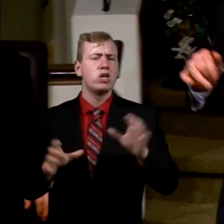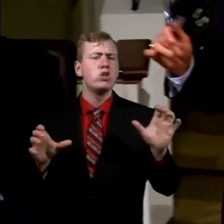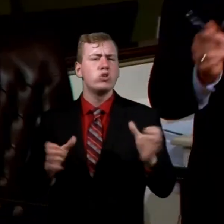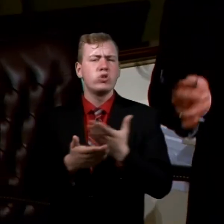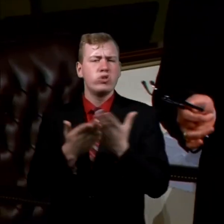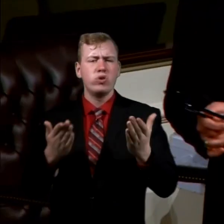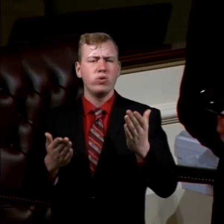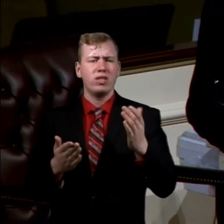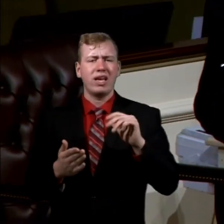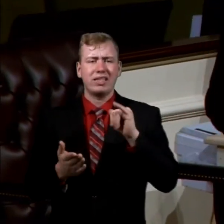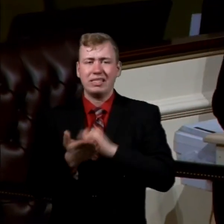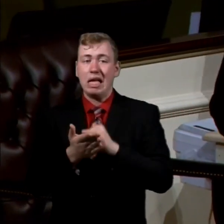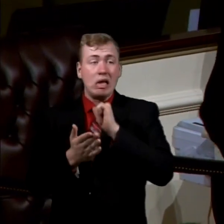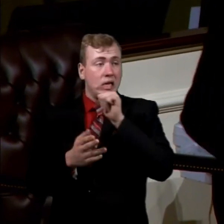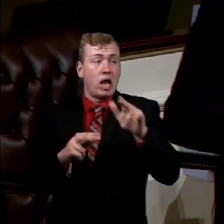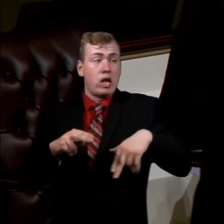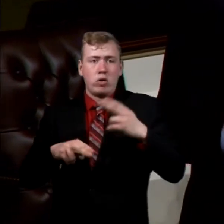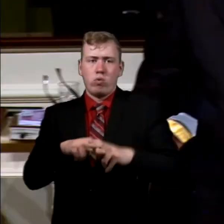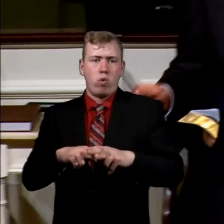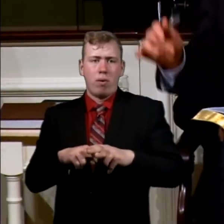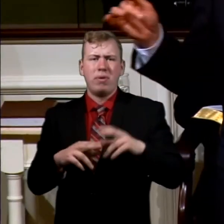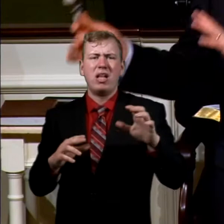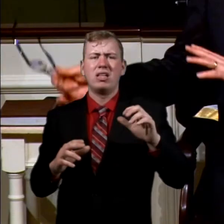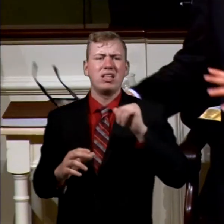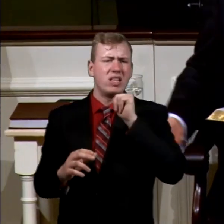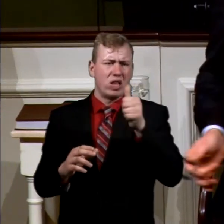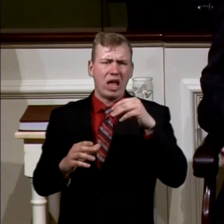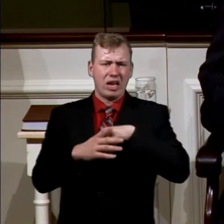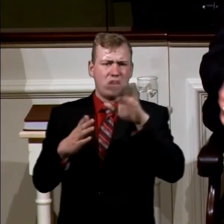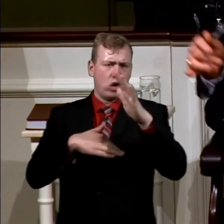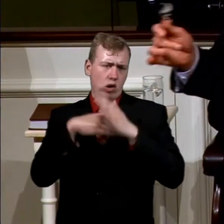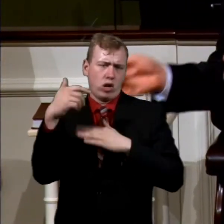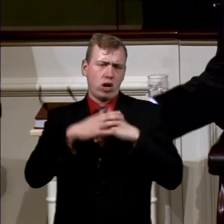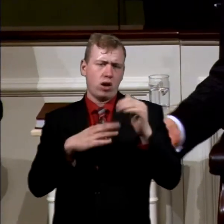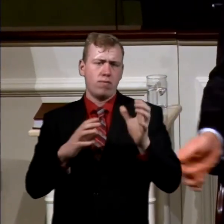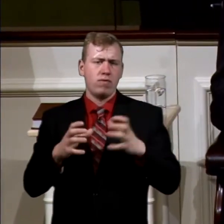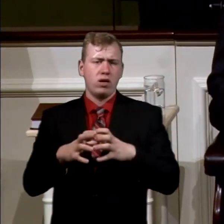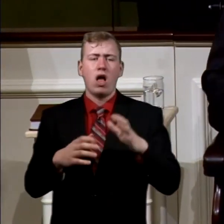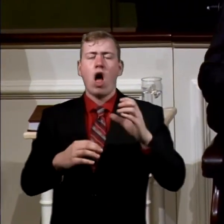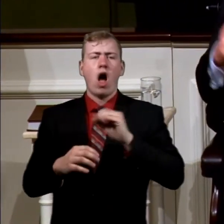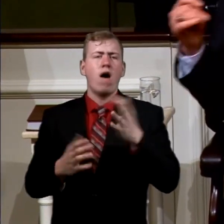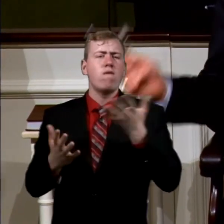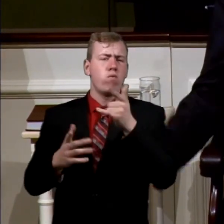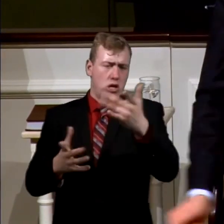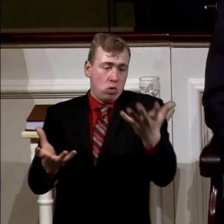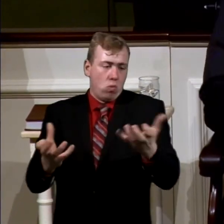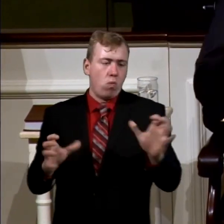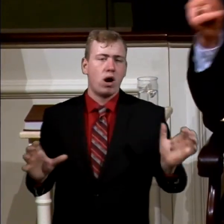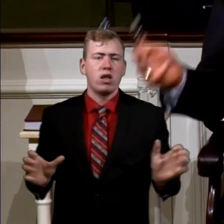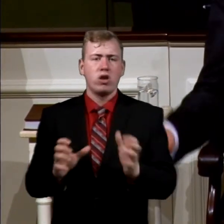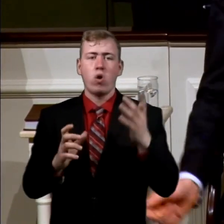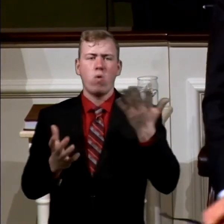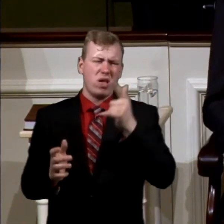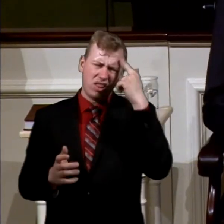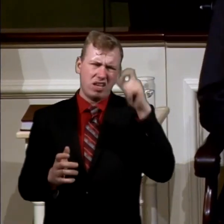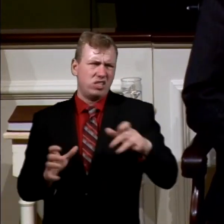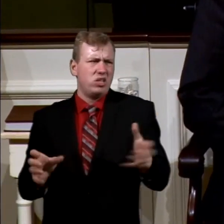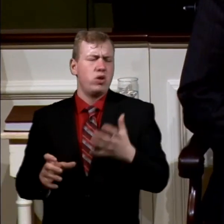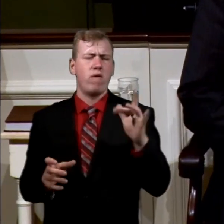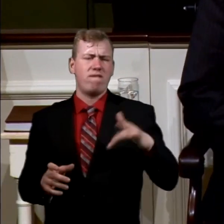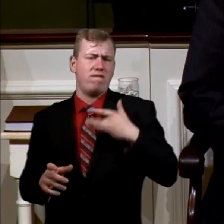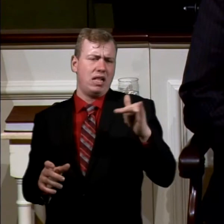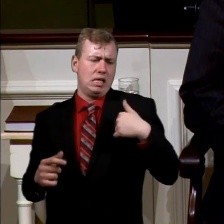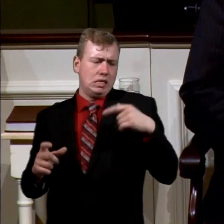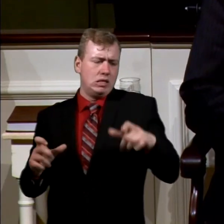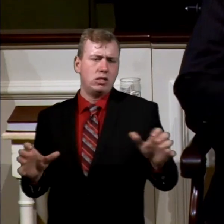rug, off your grid, off of your norm, off of even what you want to do like you think you should do or you feel like you should do.